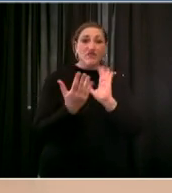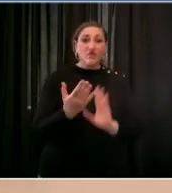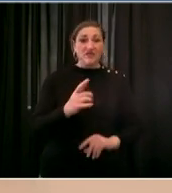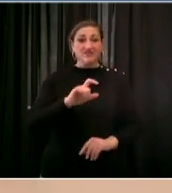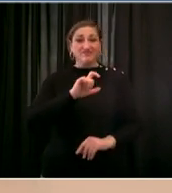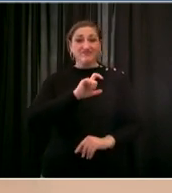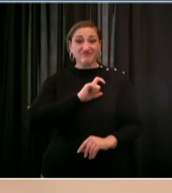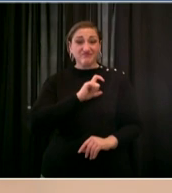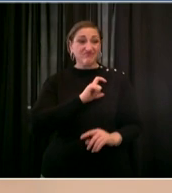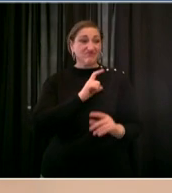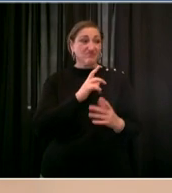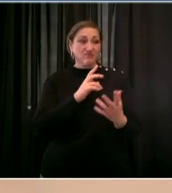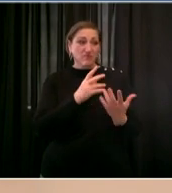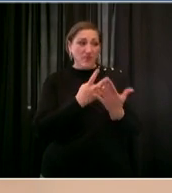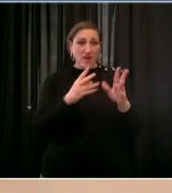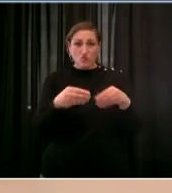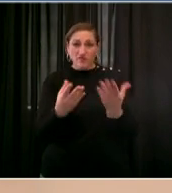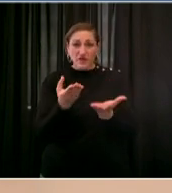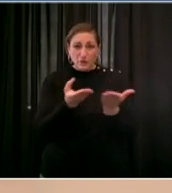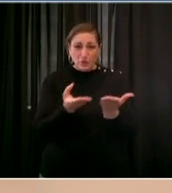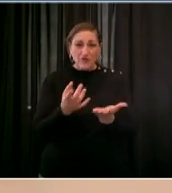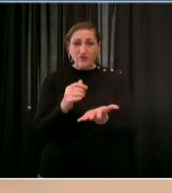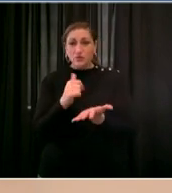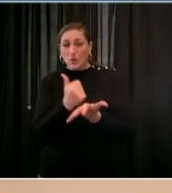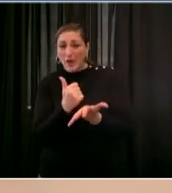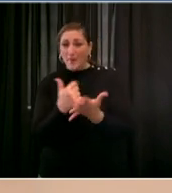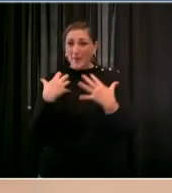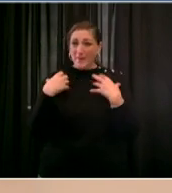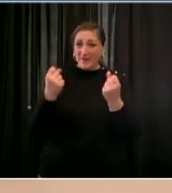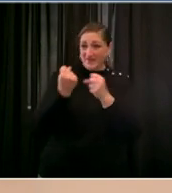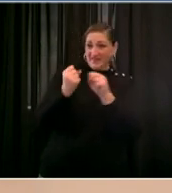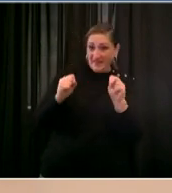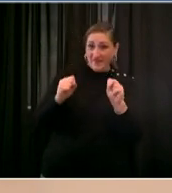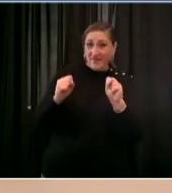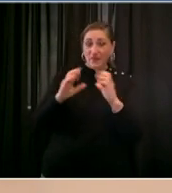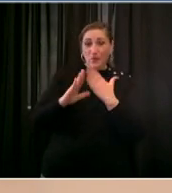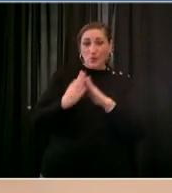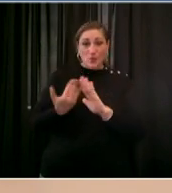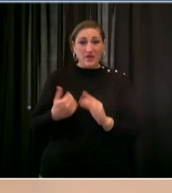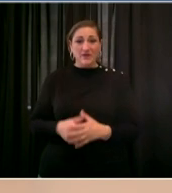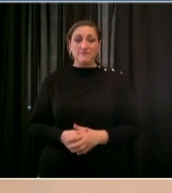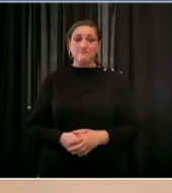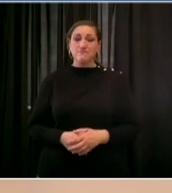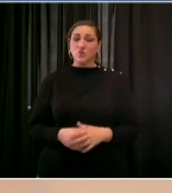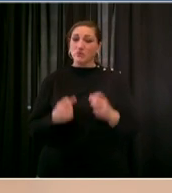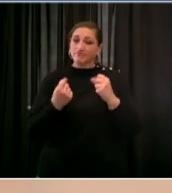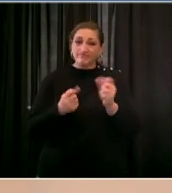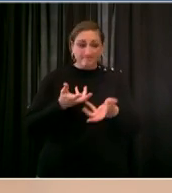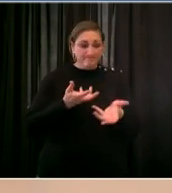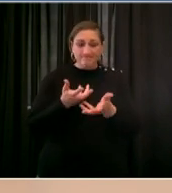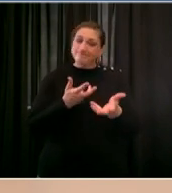and was provided services to help him live safely in the community but those efforts were not enough